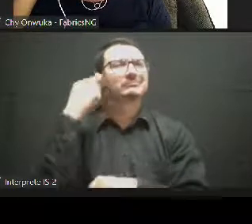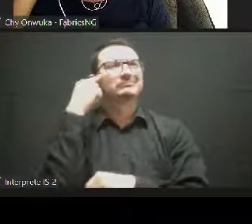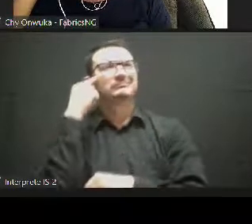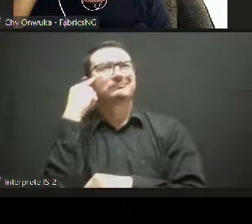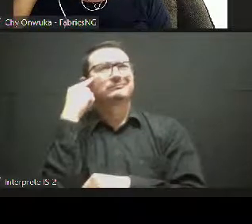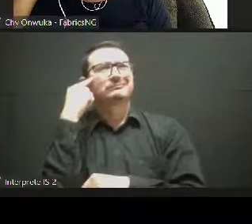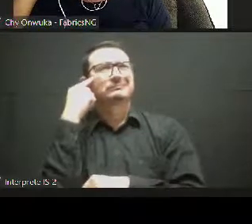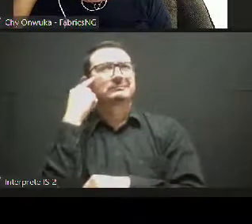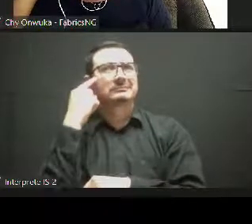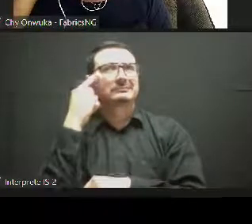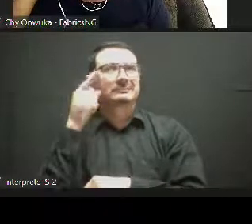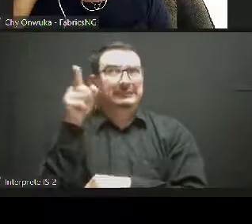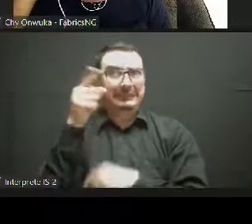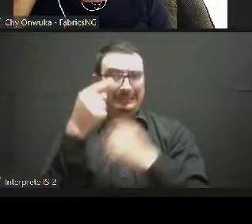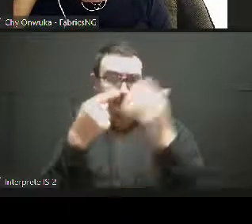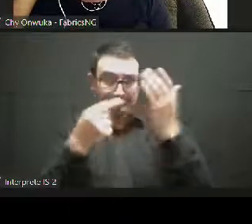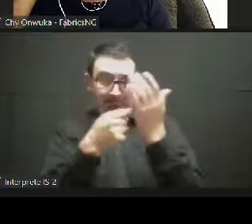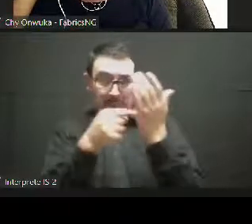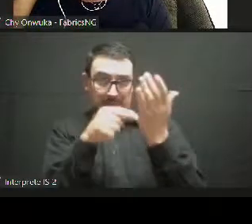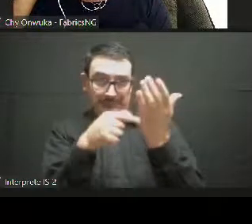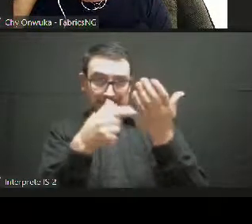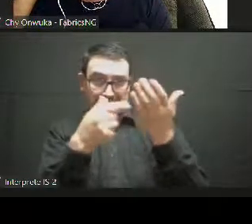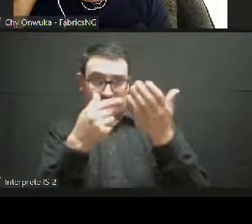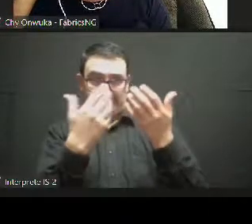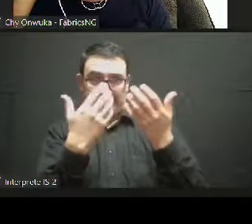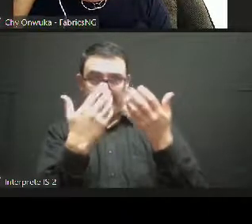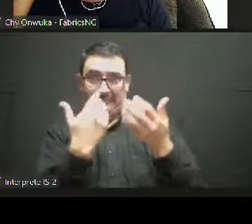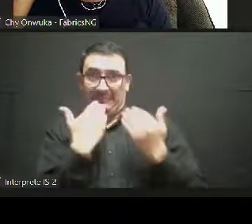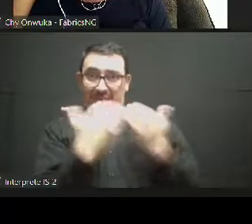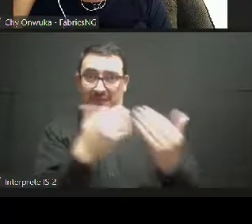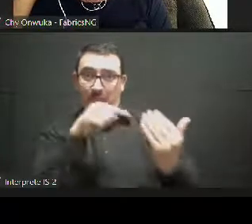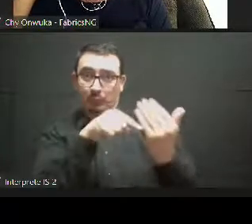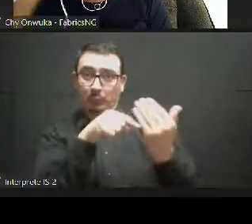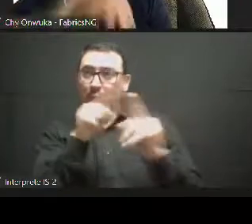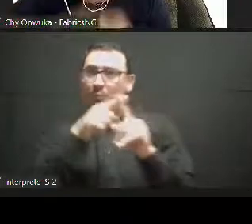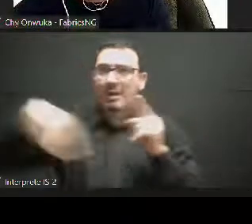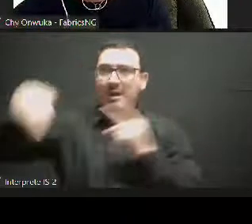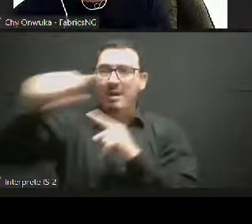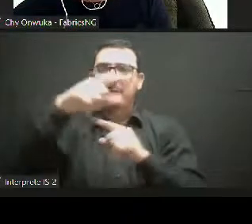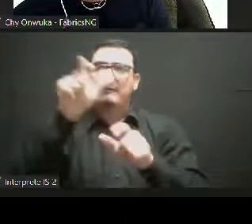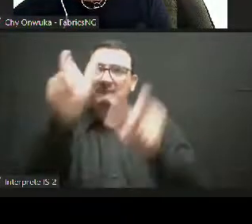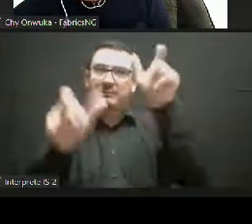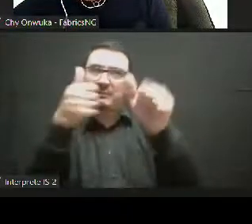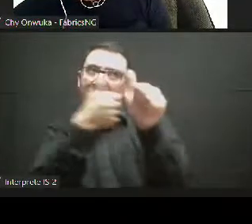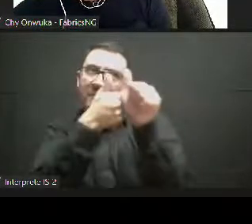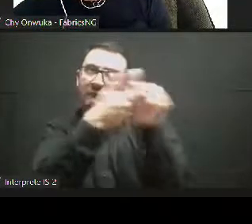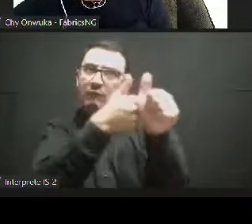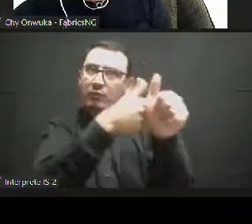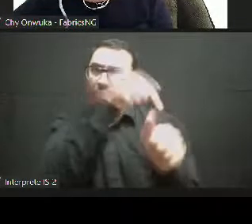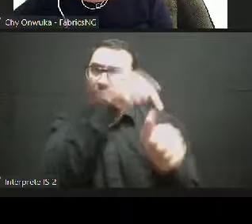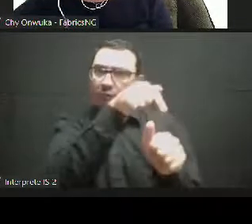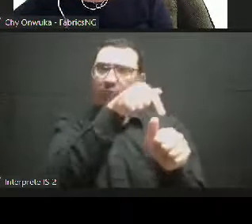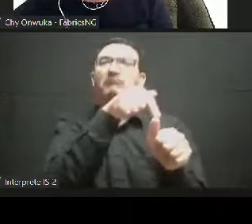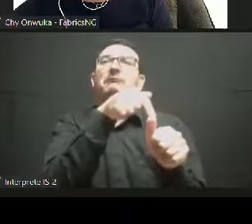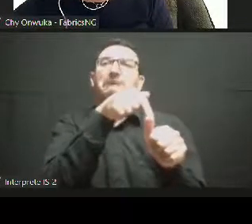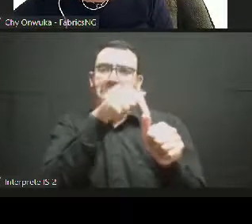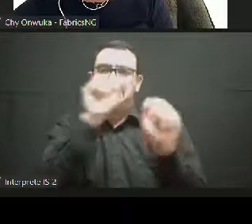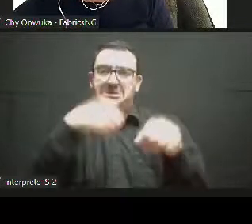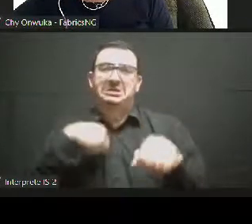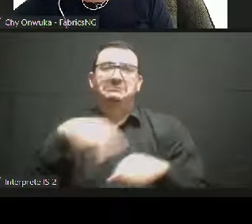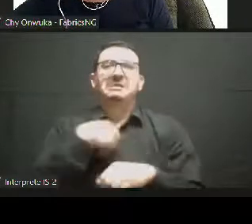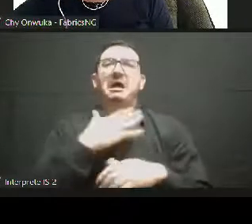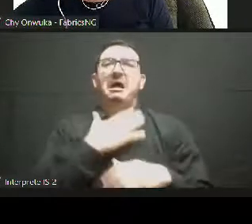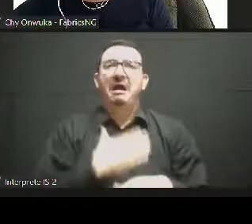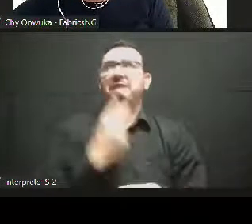uh, come up with other ways of, of living. So as, uh, as a repo, we, we